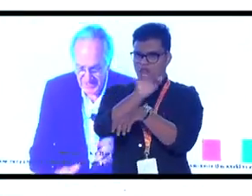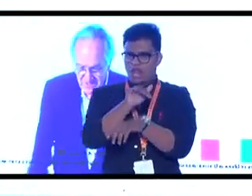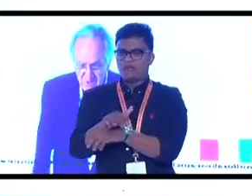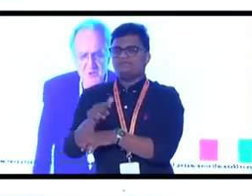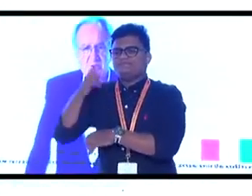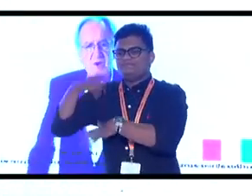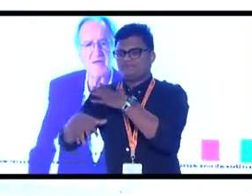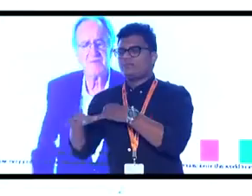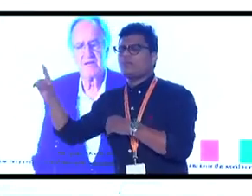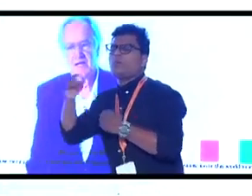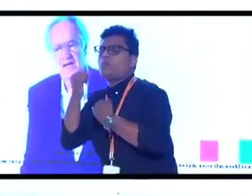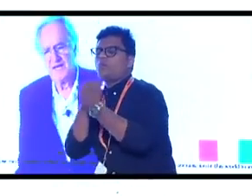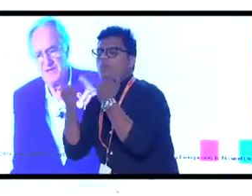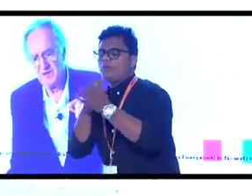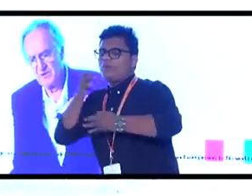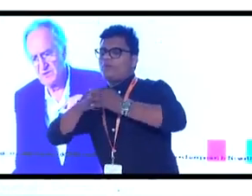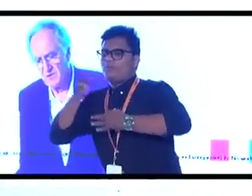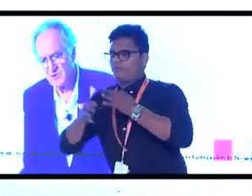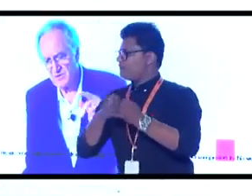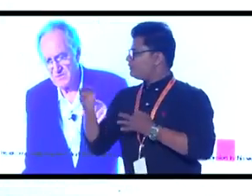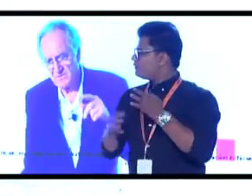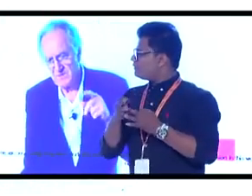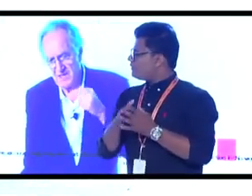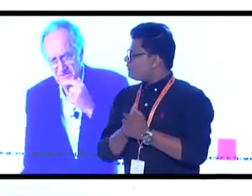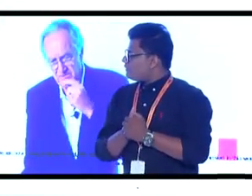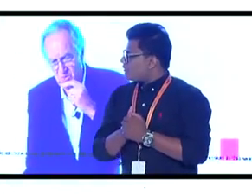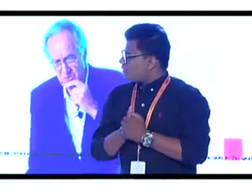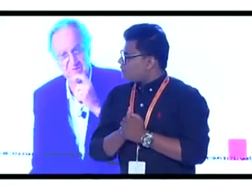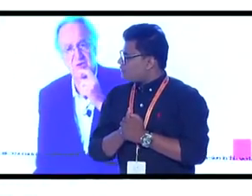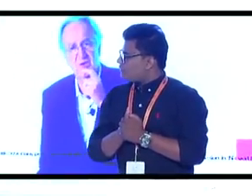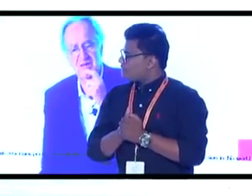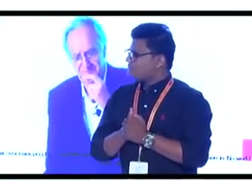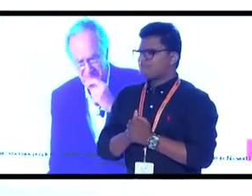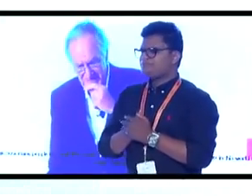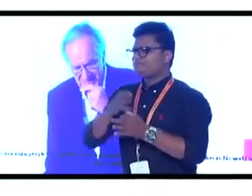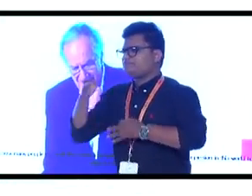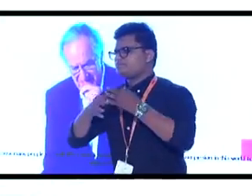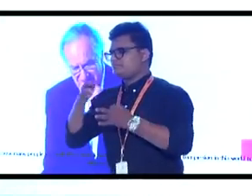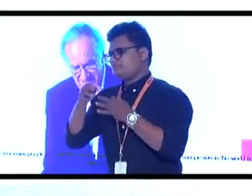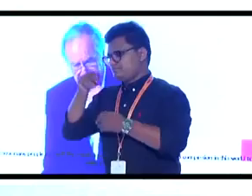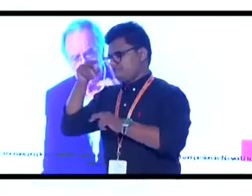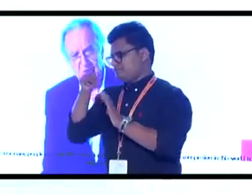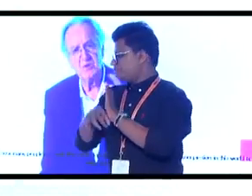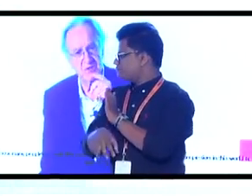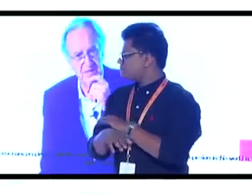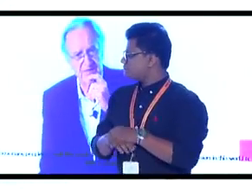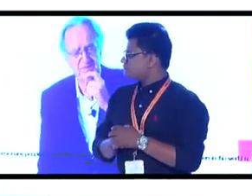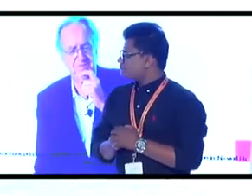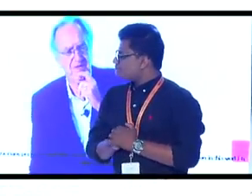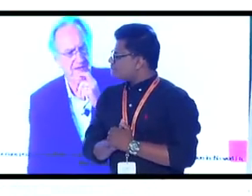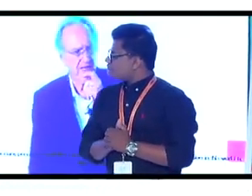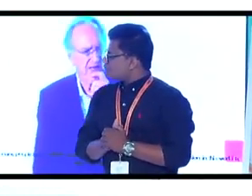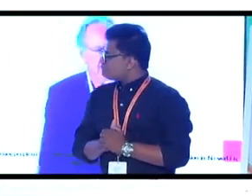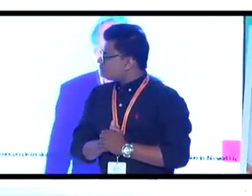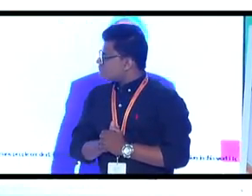Let me tell you a story and then I'll close with a kind of a moral of the story. I had a brother who was deaf